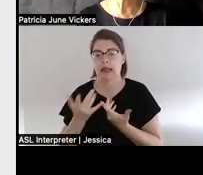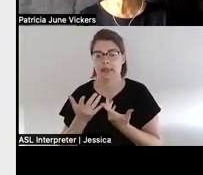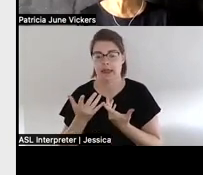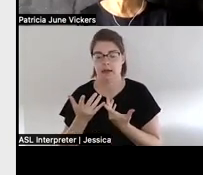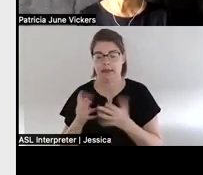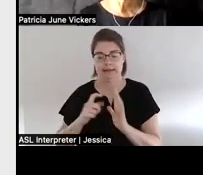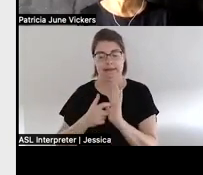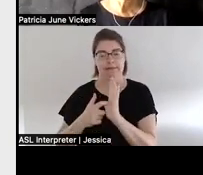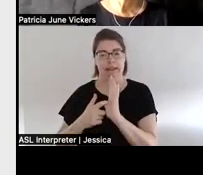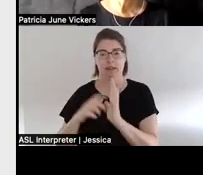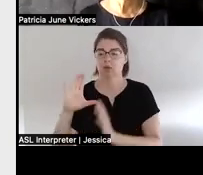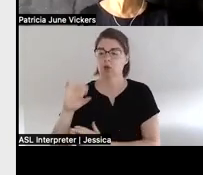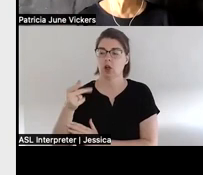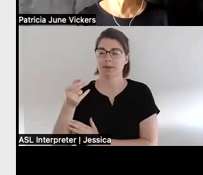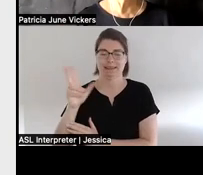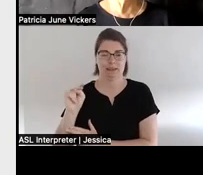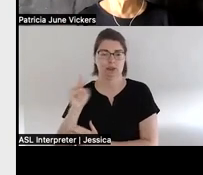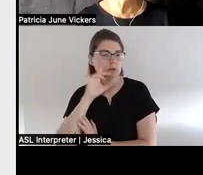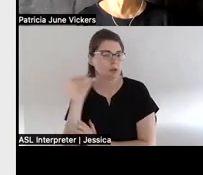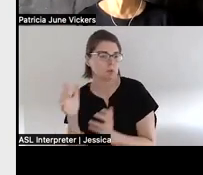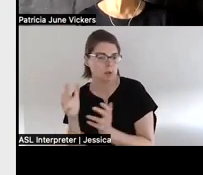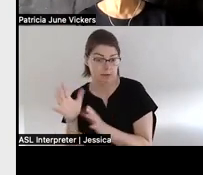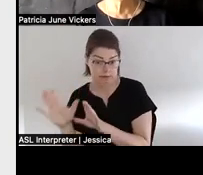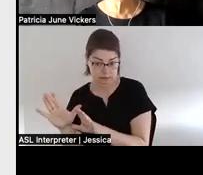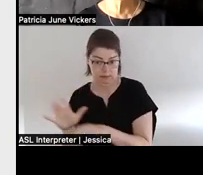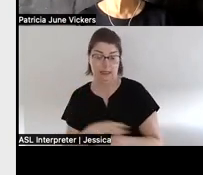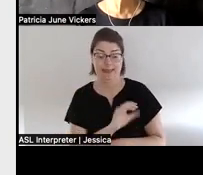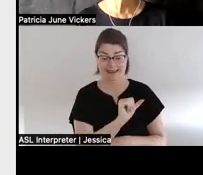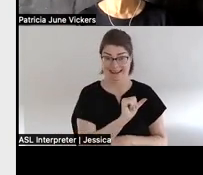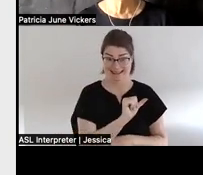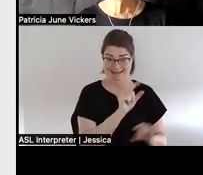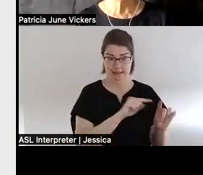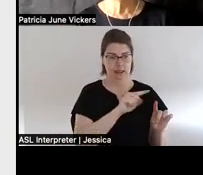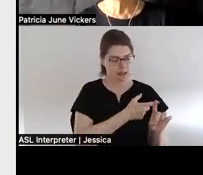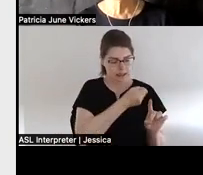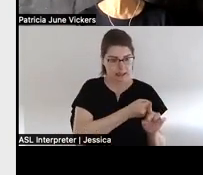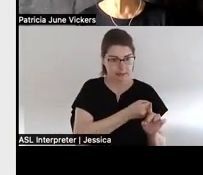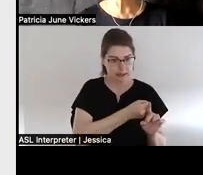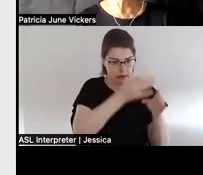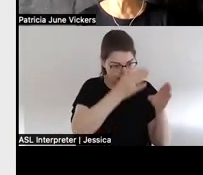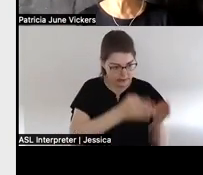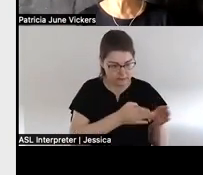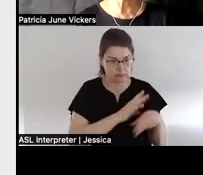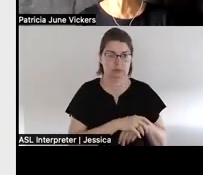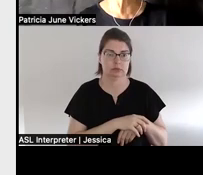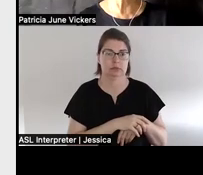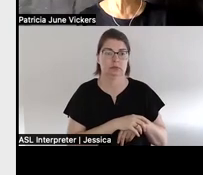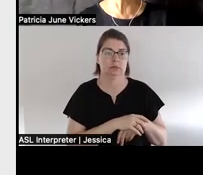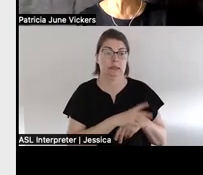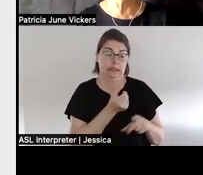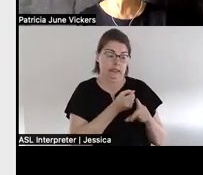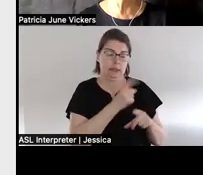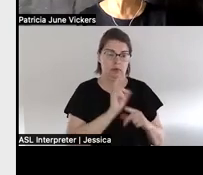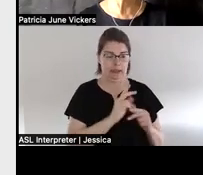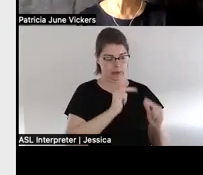like and then a the impact on the individual in this case it was a